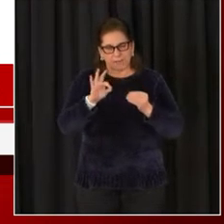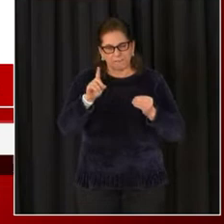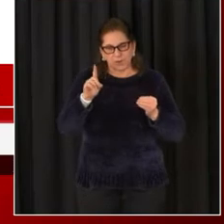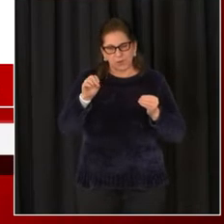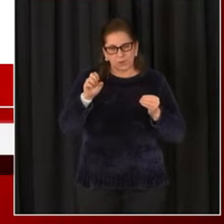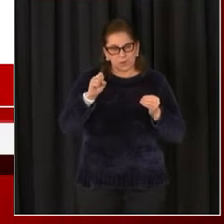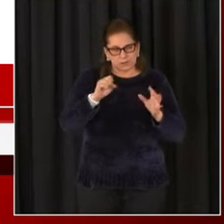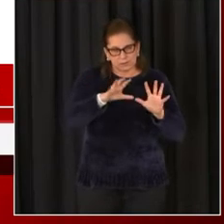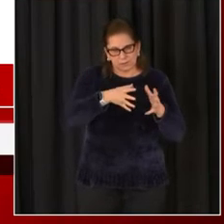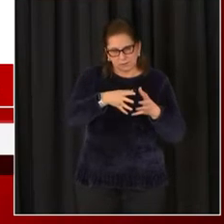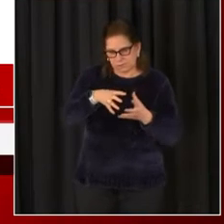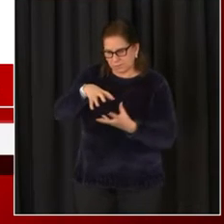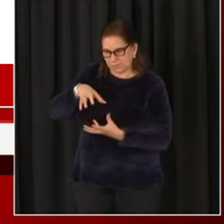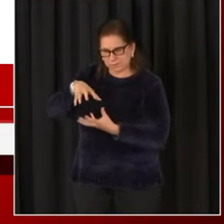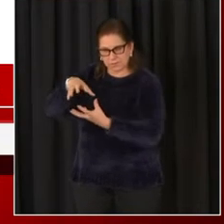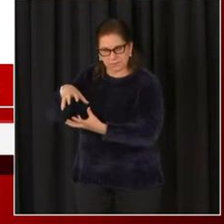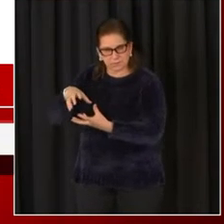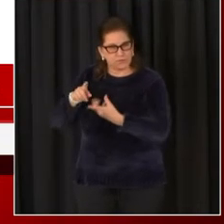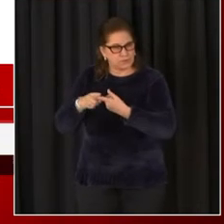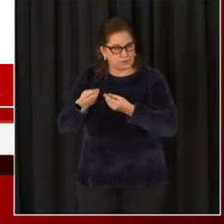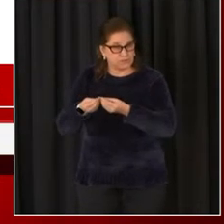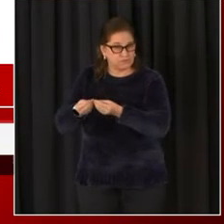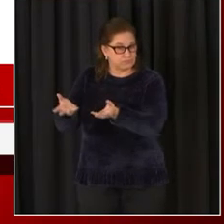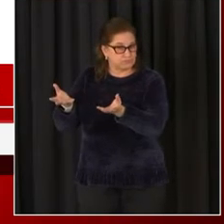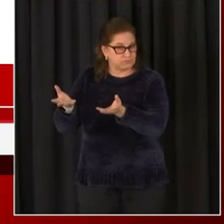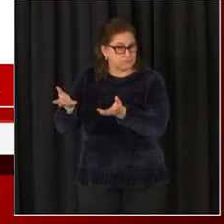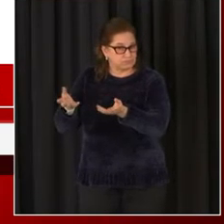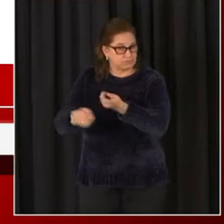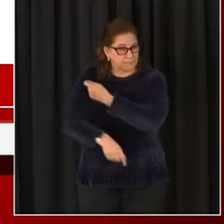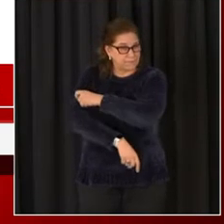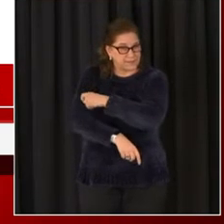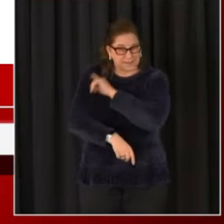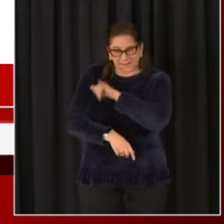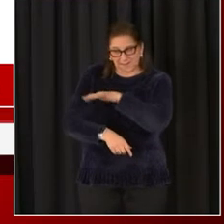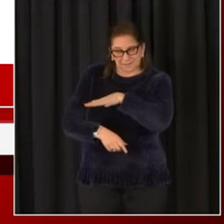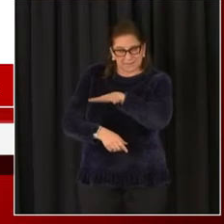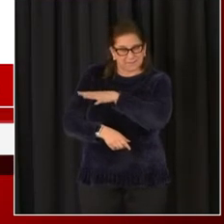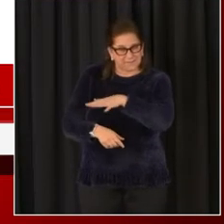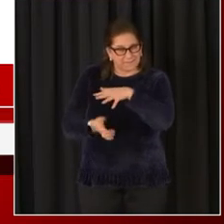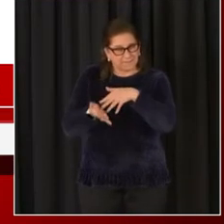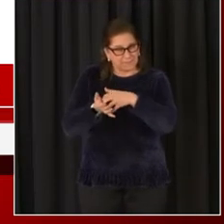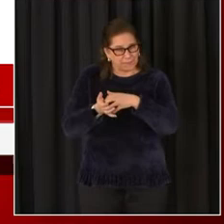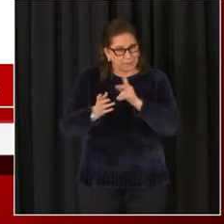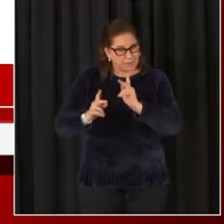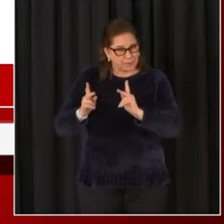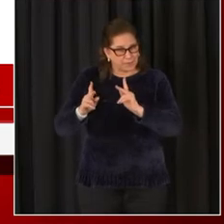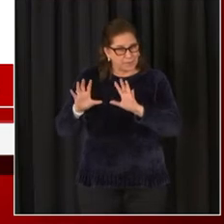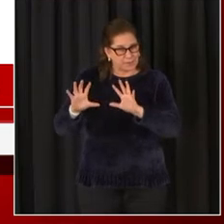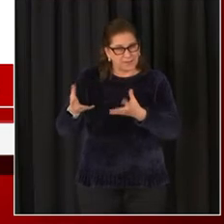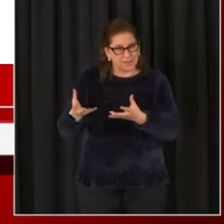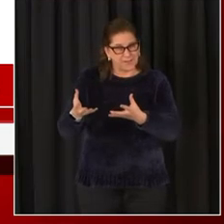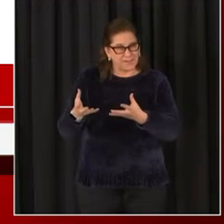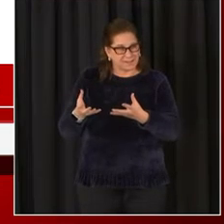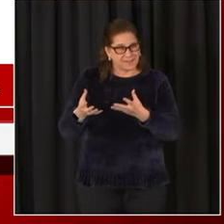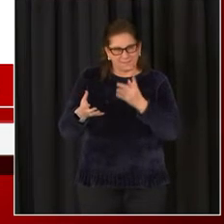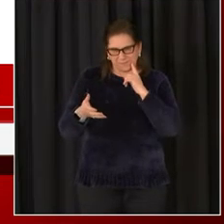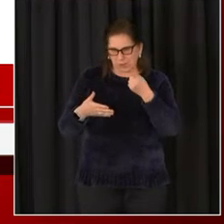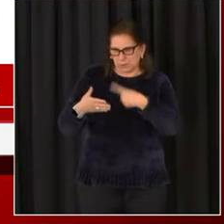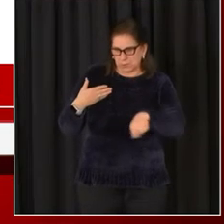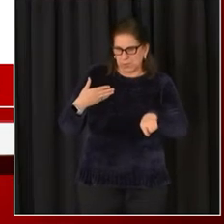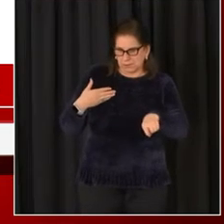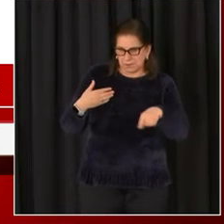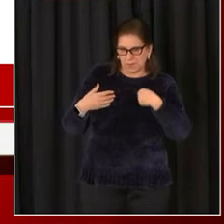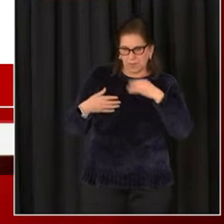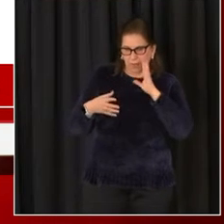providers to be able to initiate vaccination with them next week. And that was critically important for us. And you'll recall when you